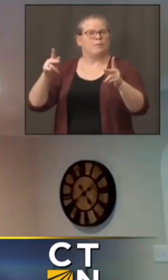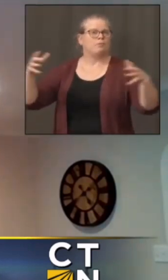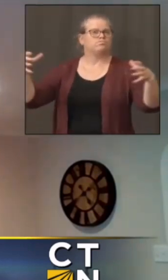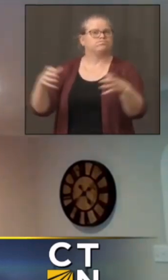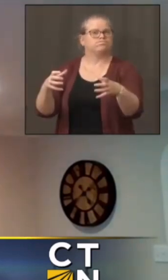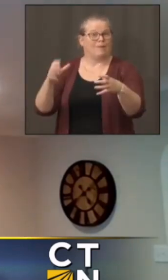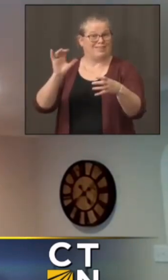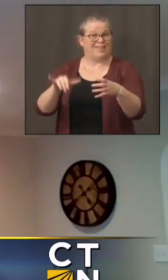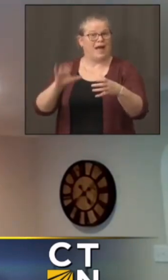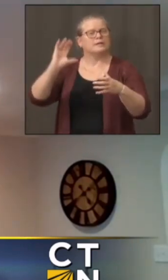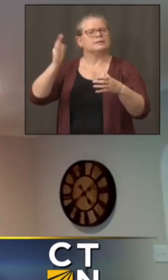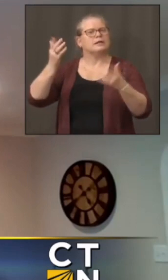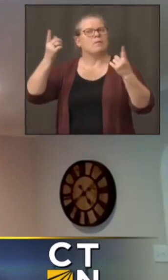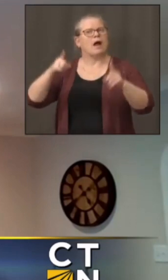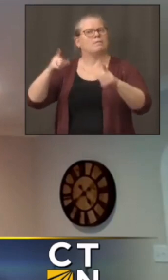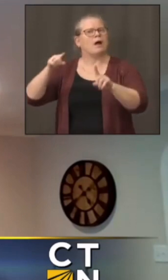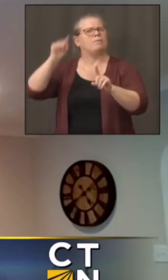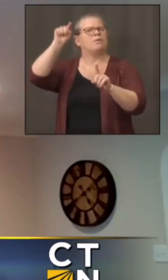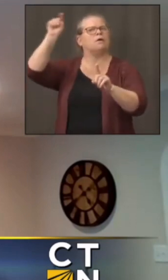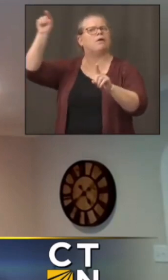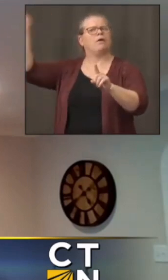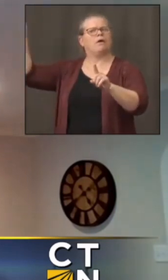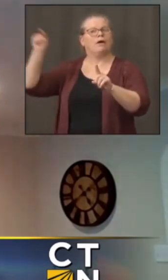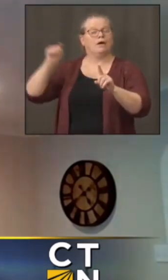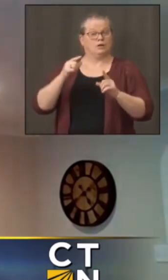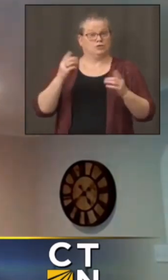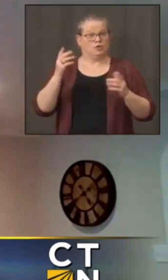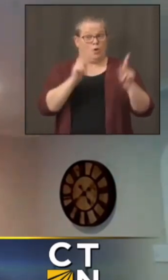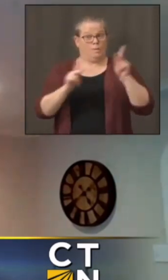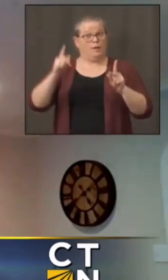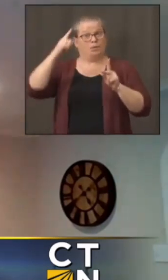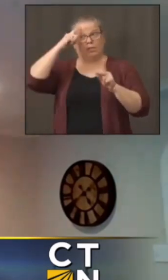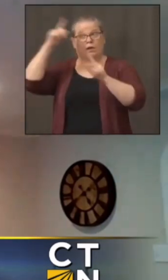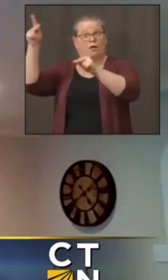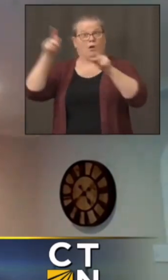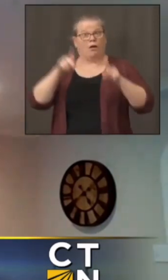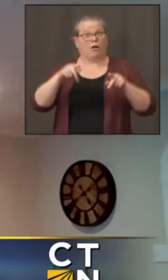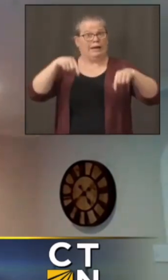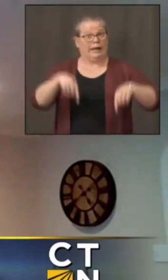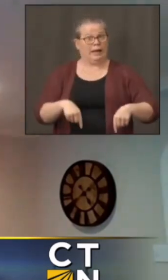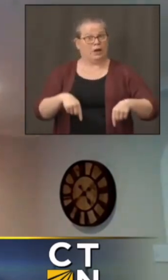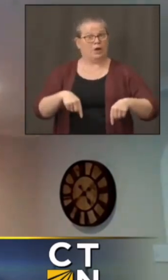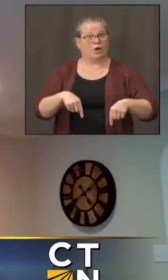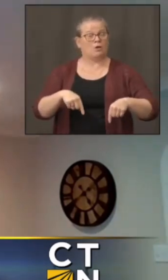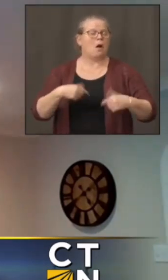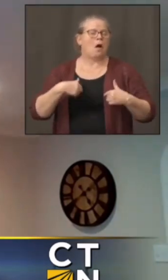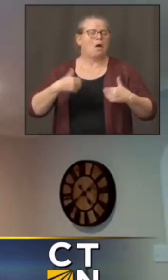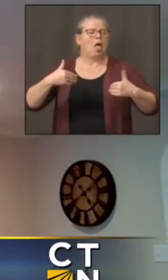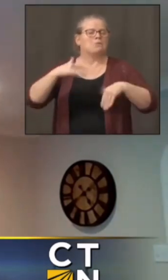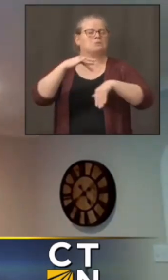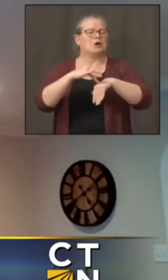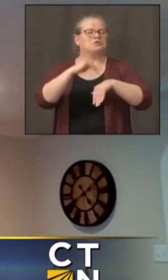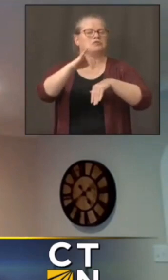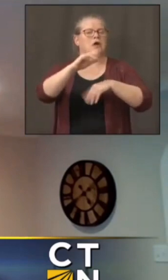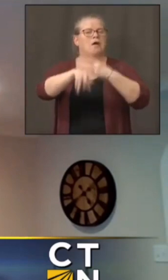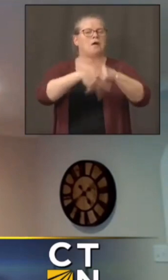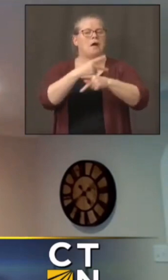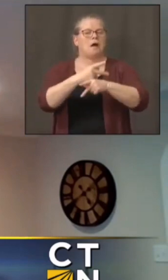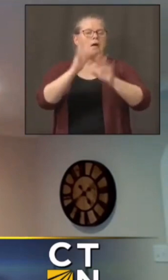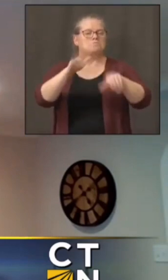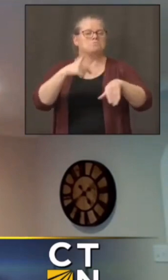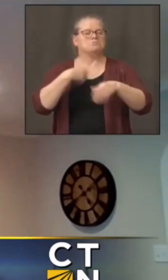sense it's reassuring for people to know, oh, I haven't been to one of those events, and so, therefore, I'm safer.